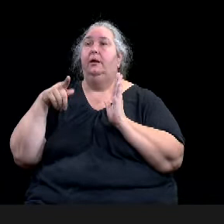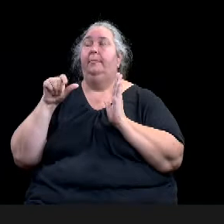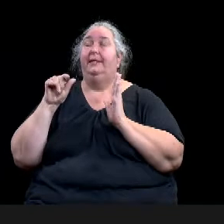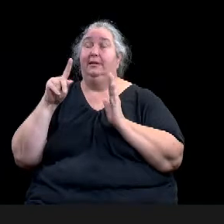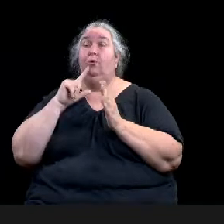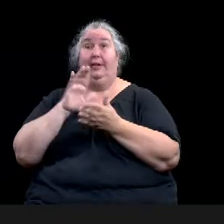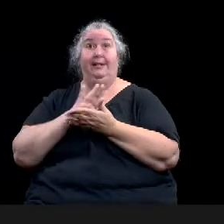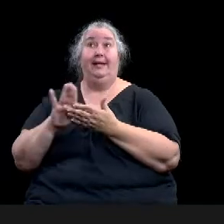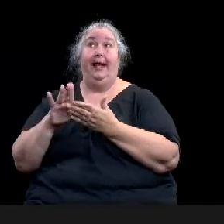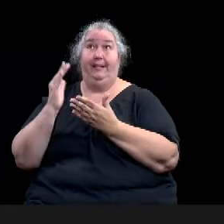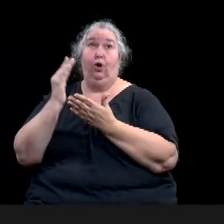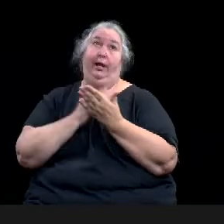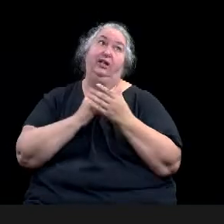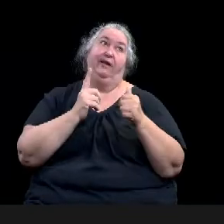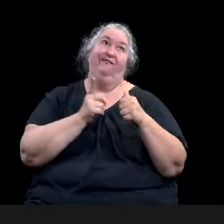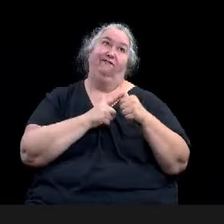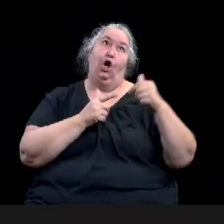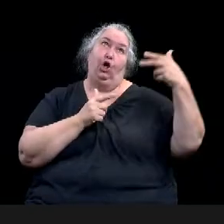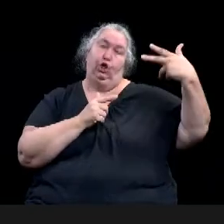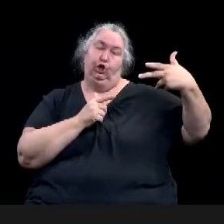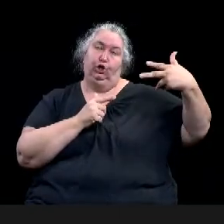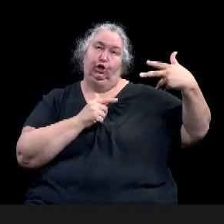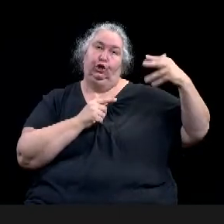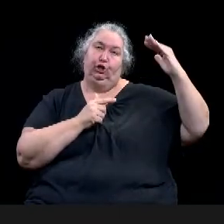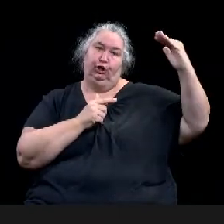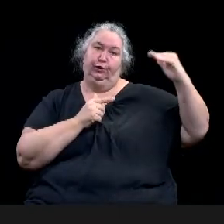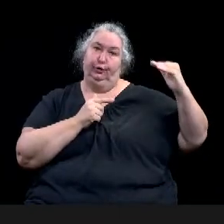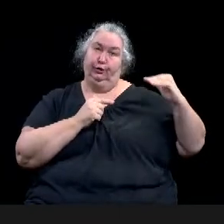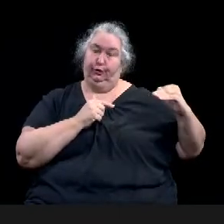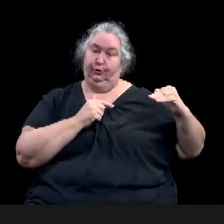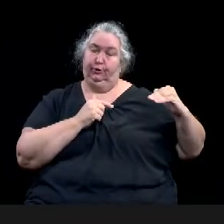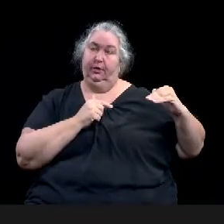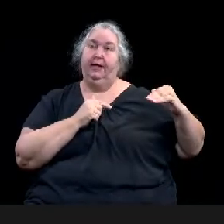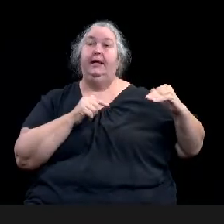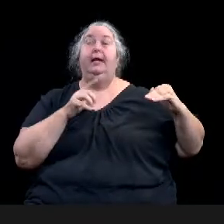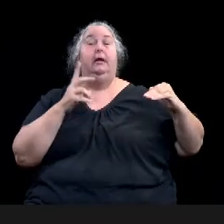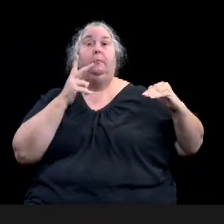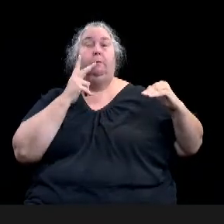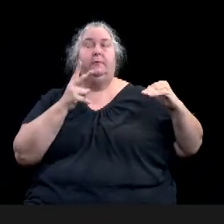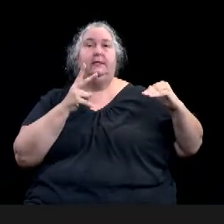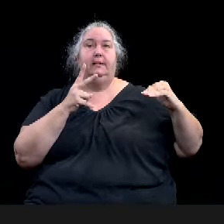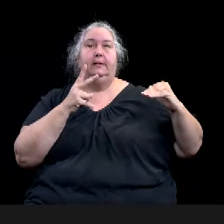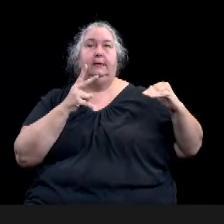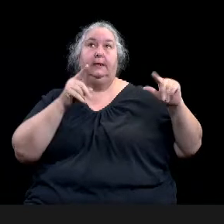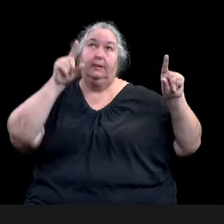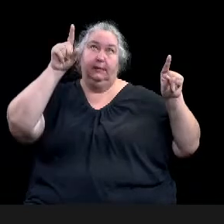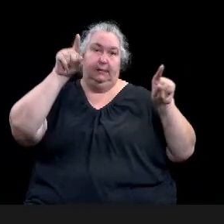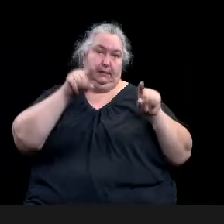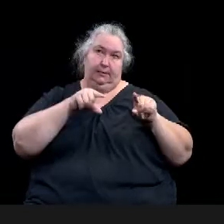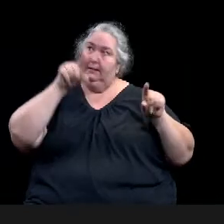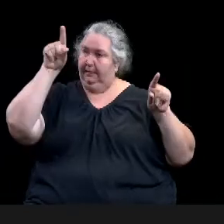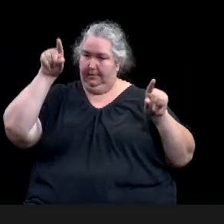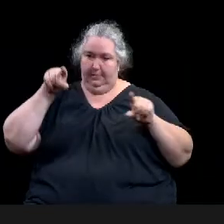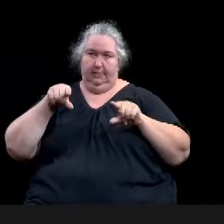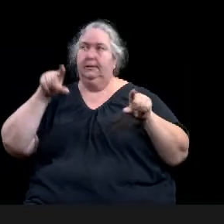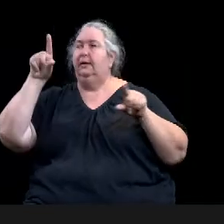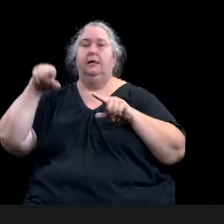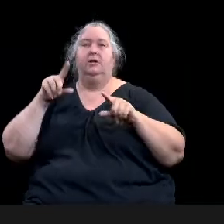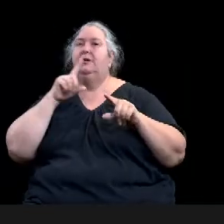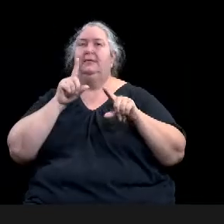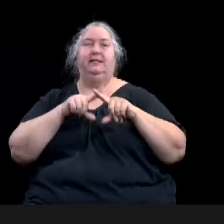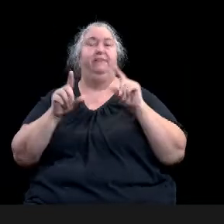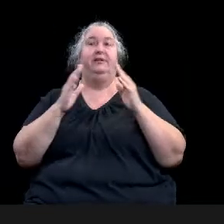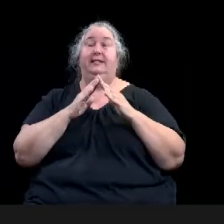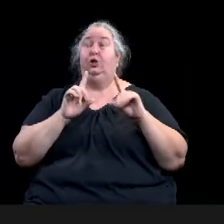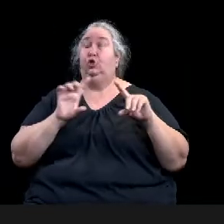different cities do it different ways, so I don't believe there's any right way. I believe you keep, uh, tailoring the project until you get